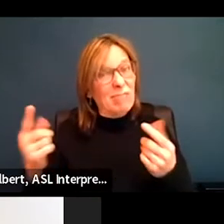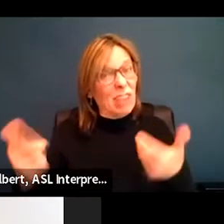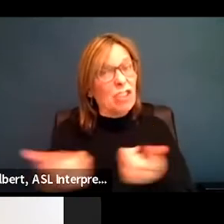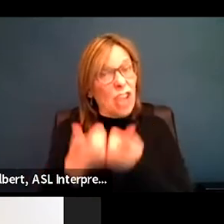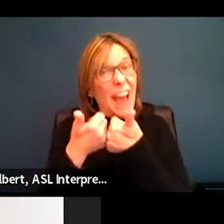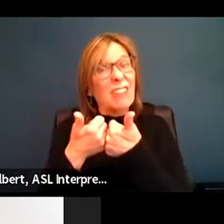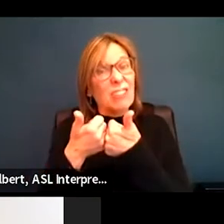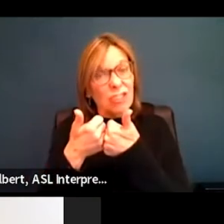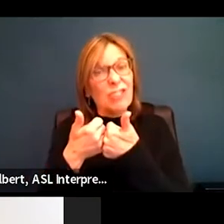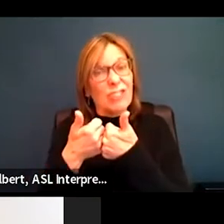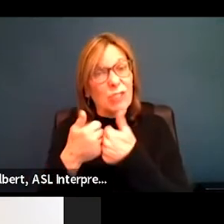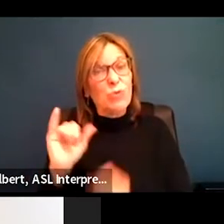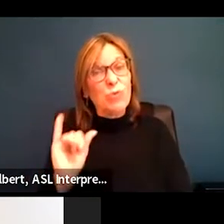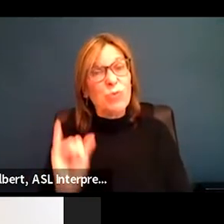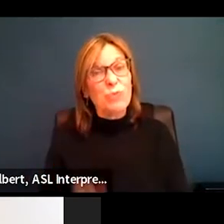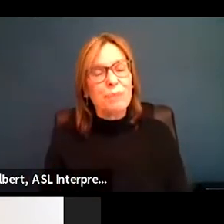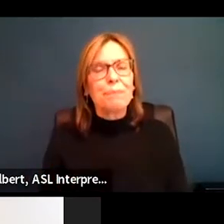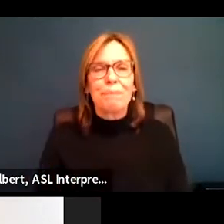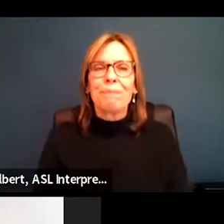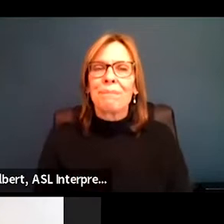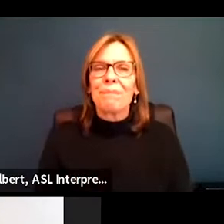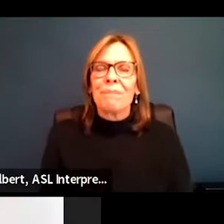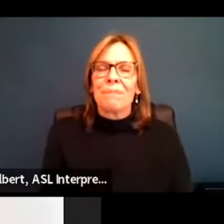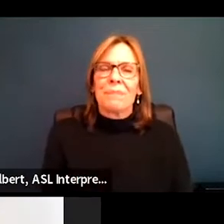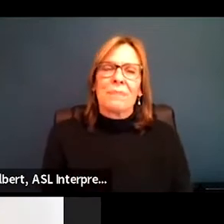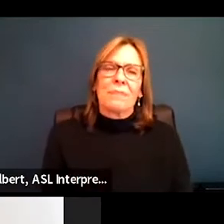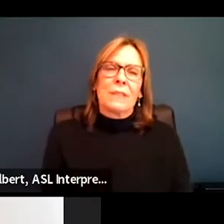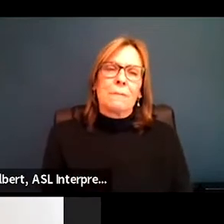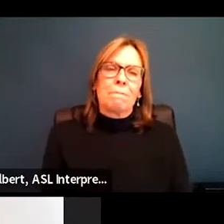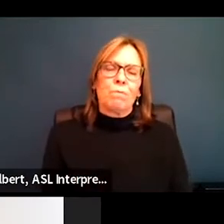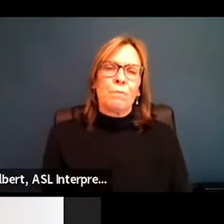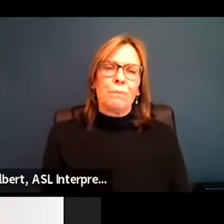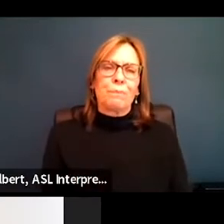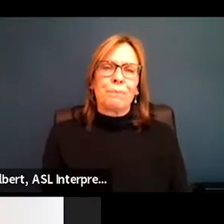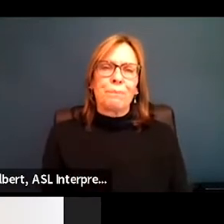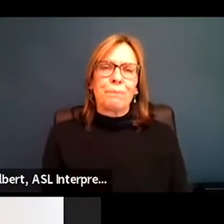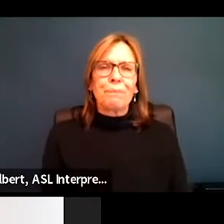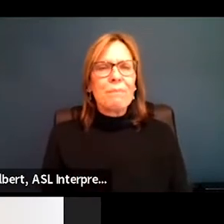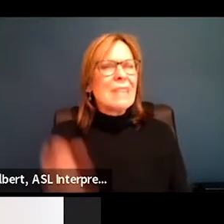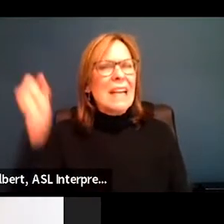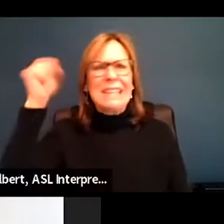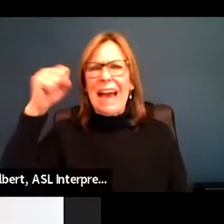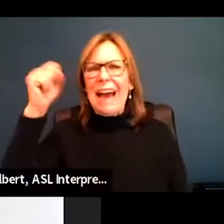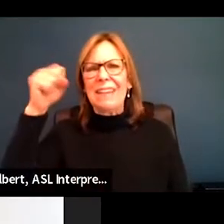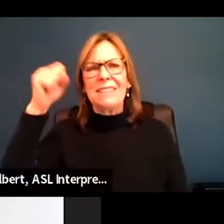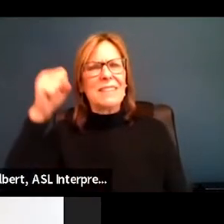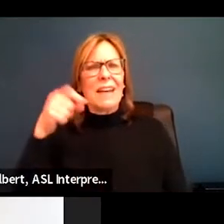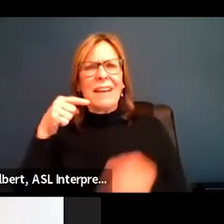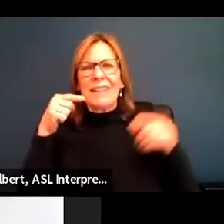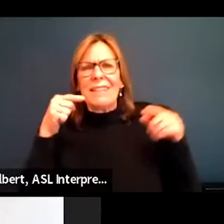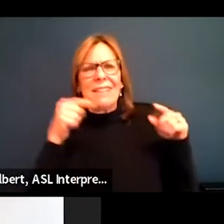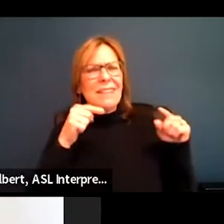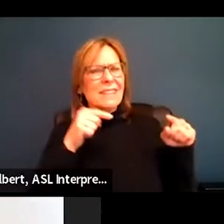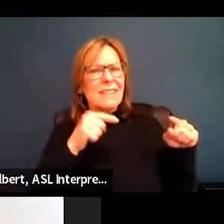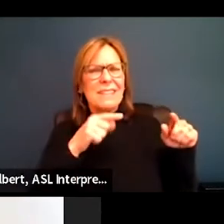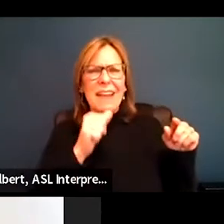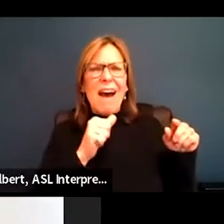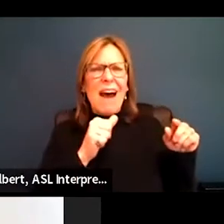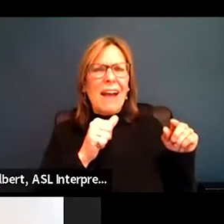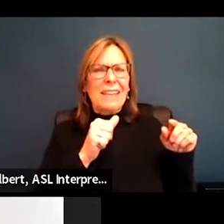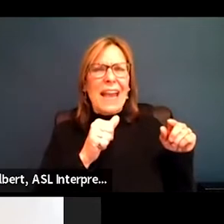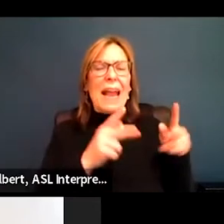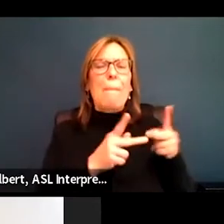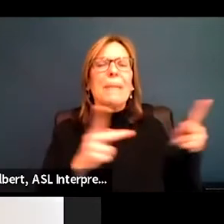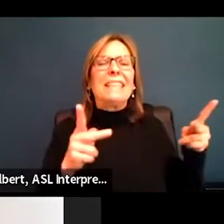in other instances. So, but yeah, this, this is not specifically a position in the